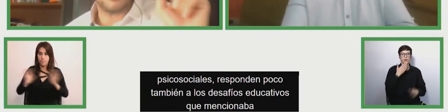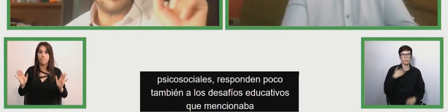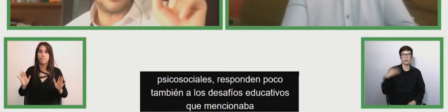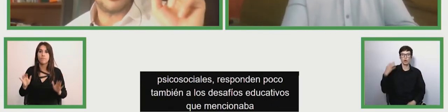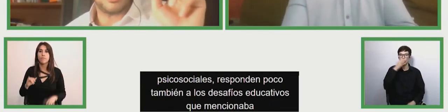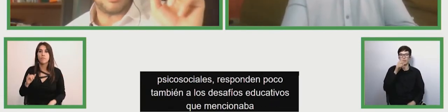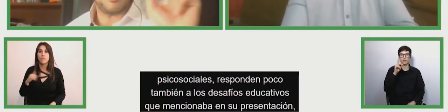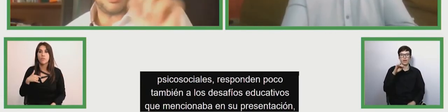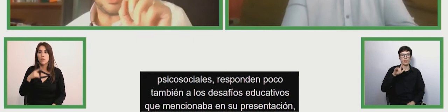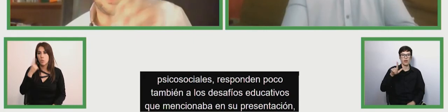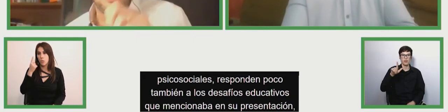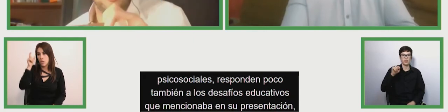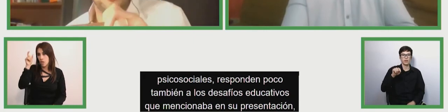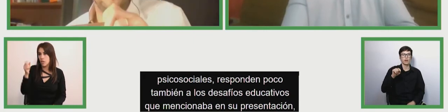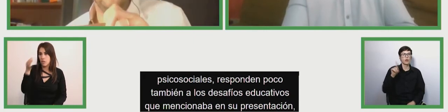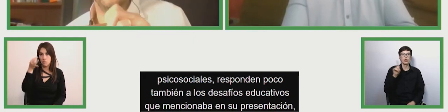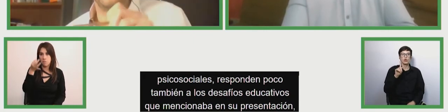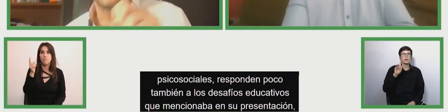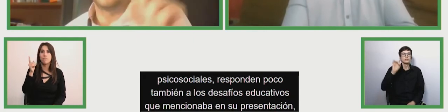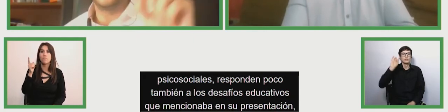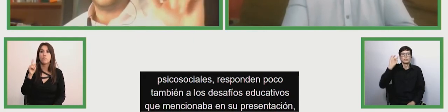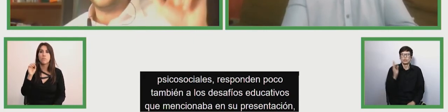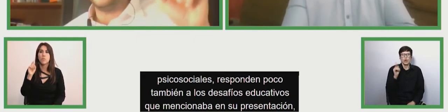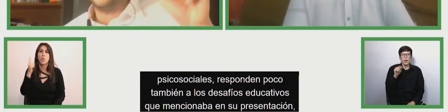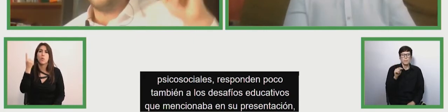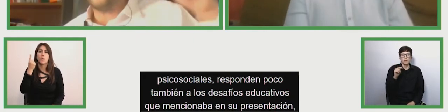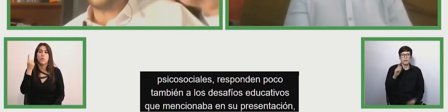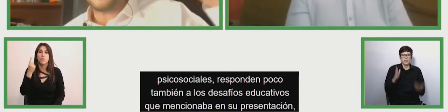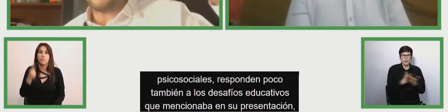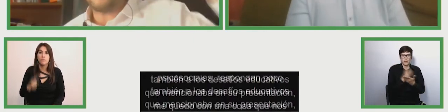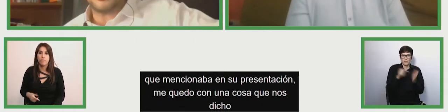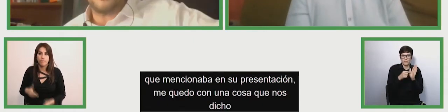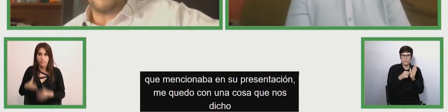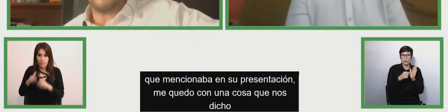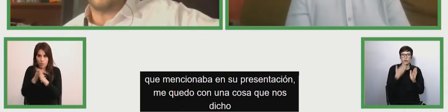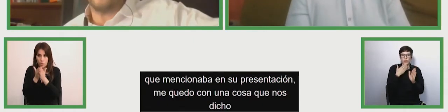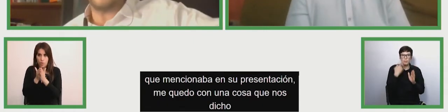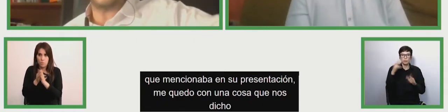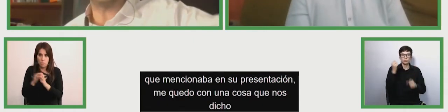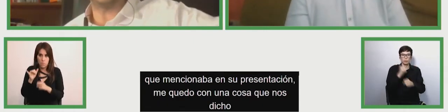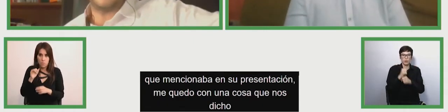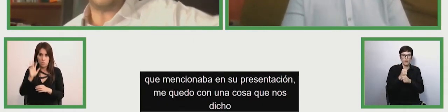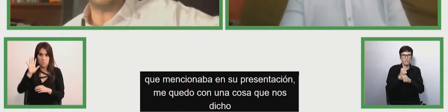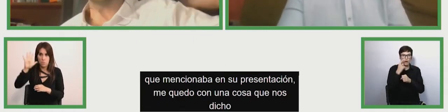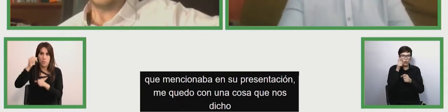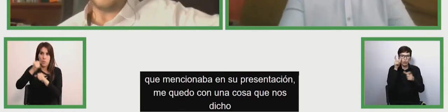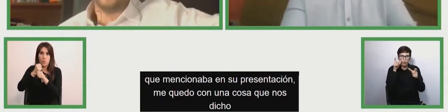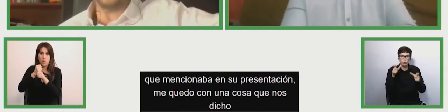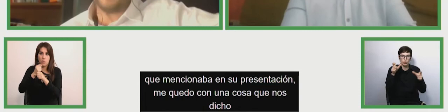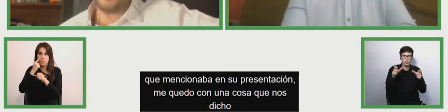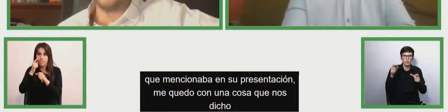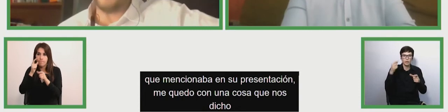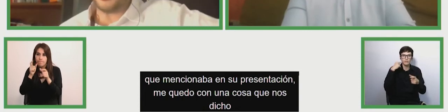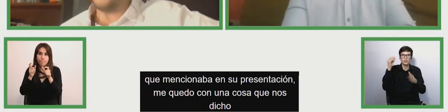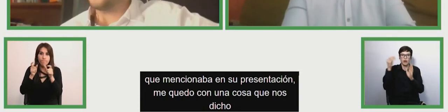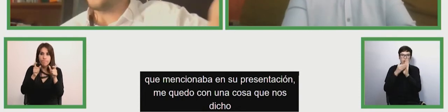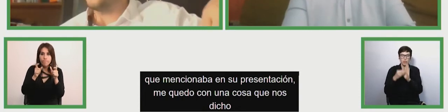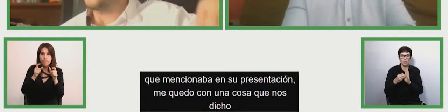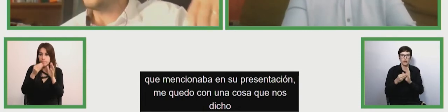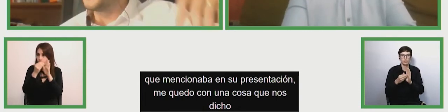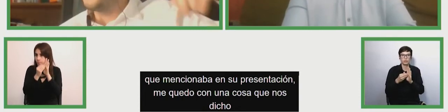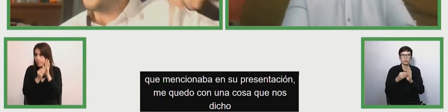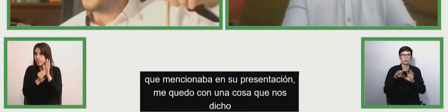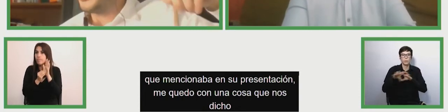which is not strictly refers to this but rather to the work that you've done now the data analysis that you that